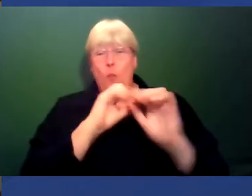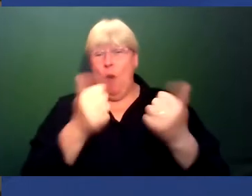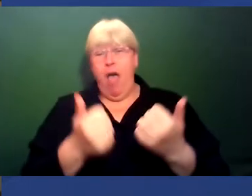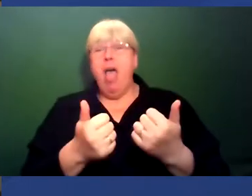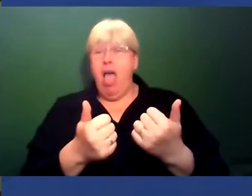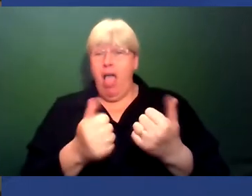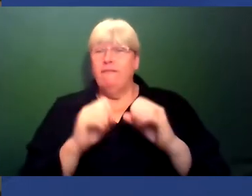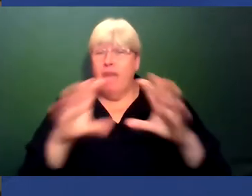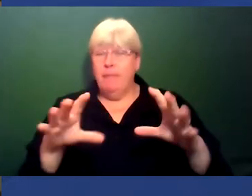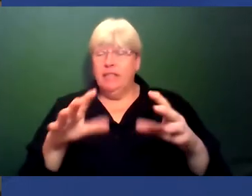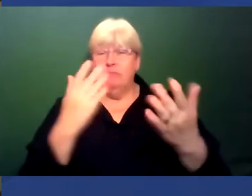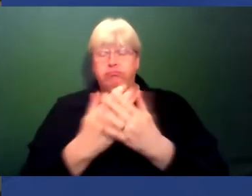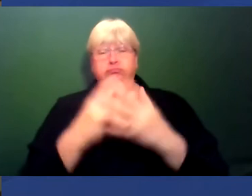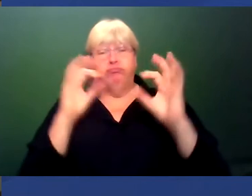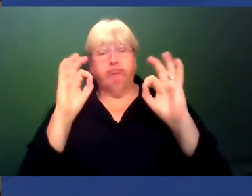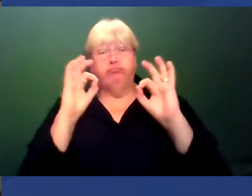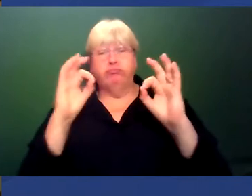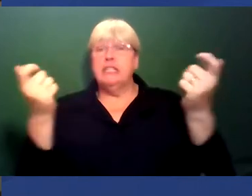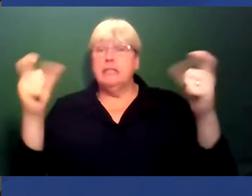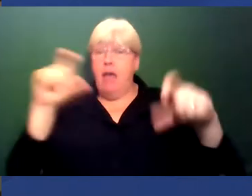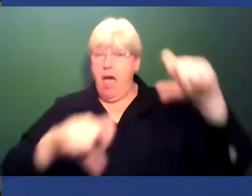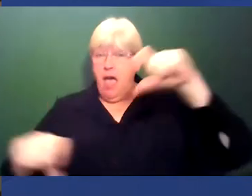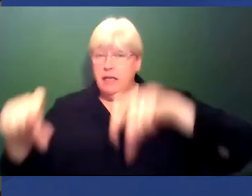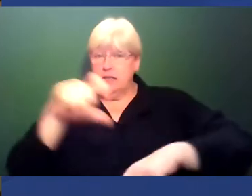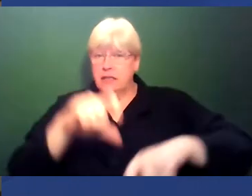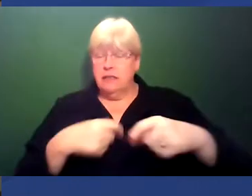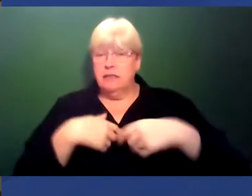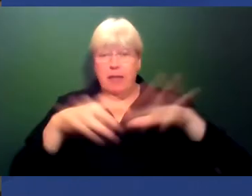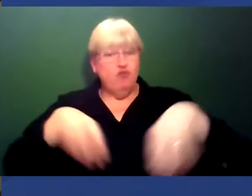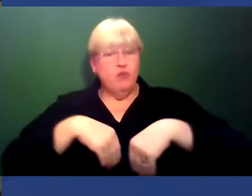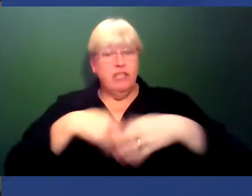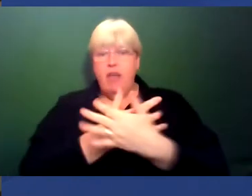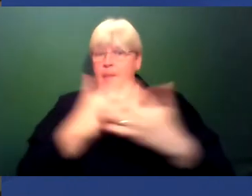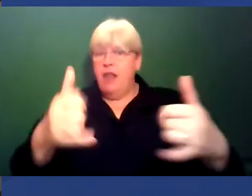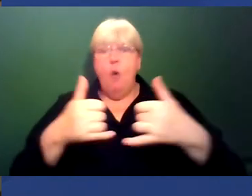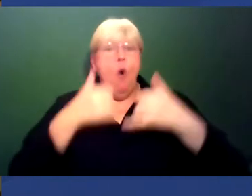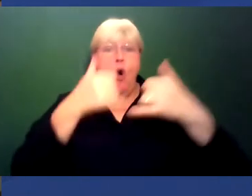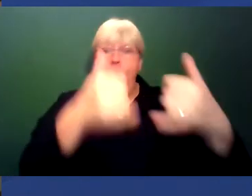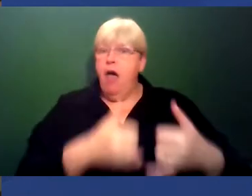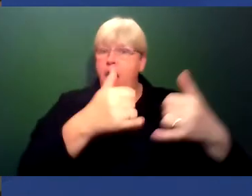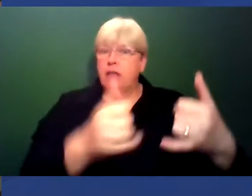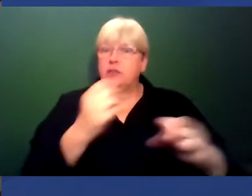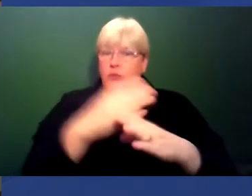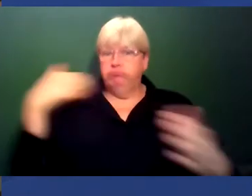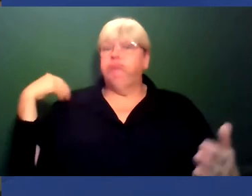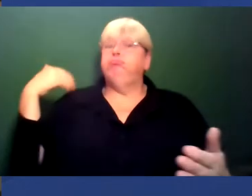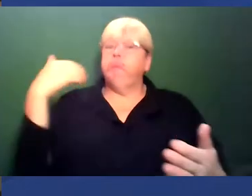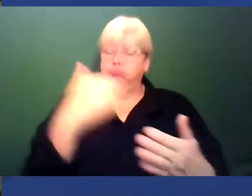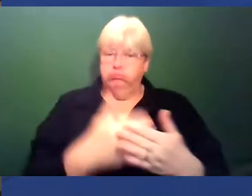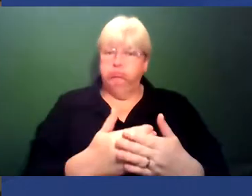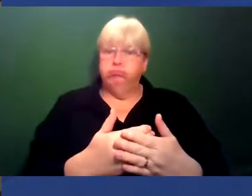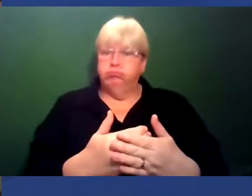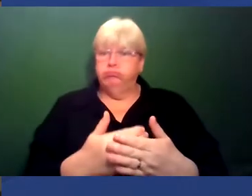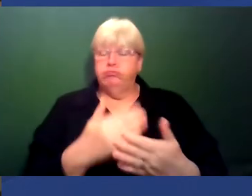he's an accomplished scientist, who's received many awards through his career so far, and is no